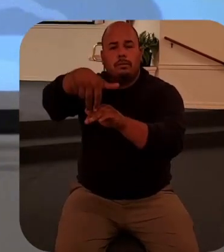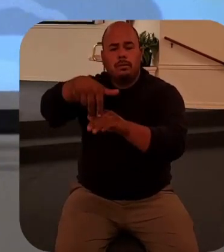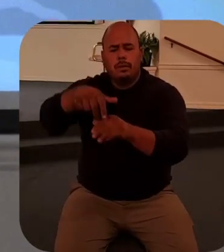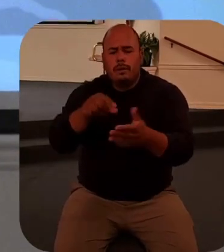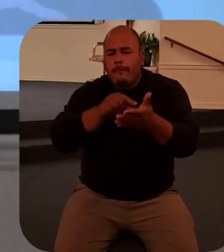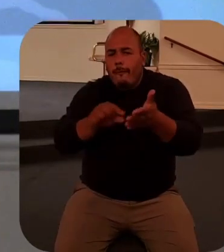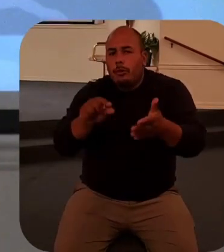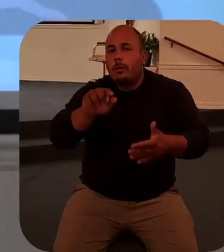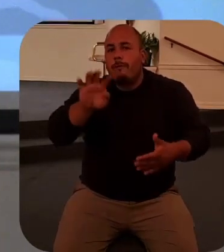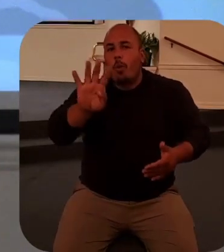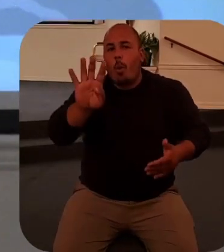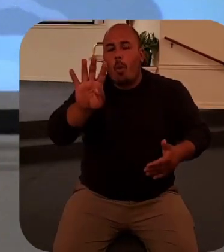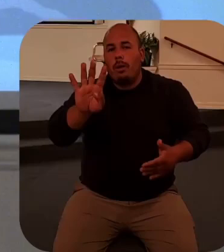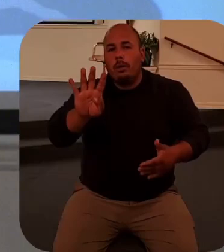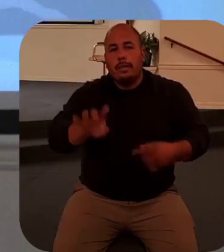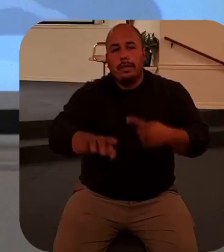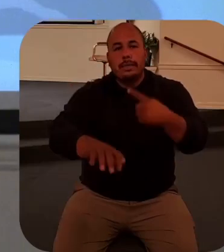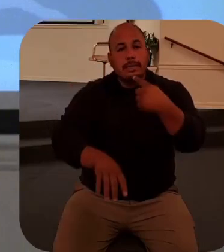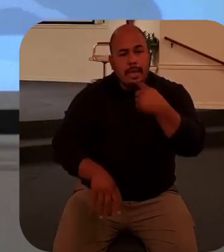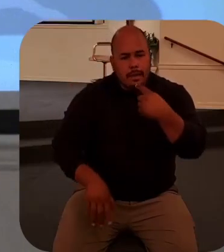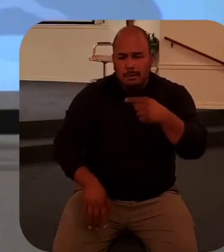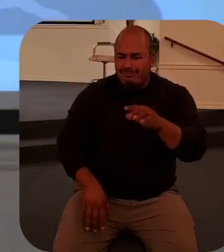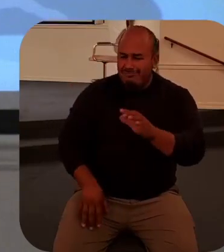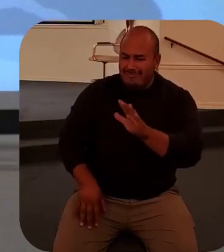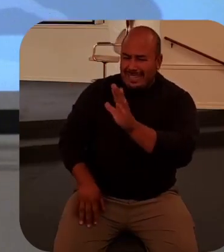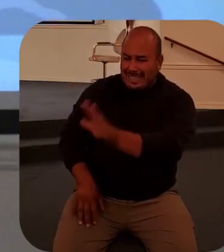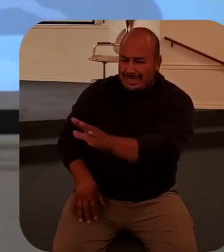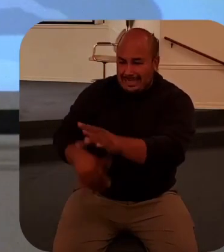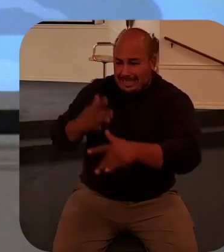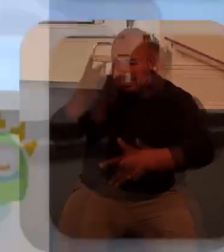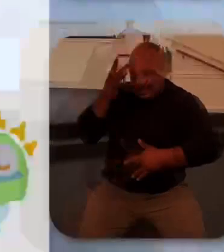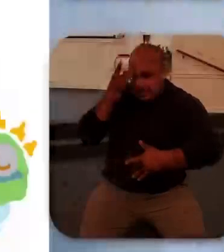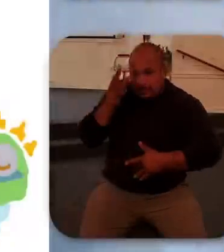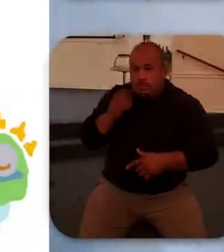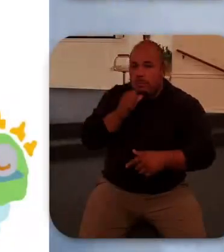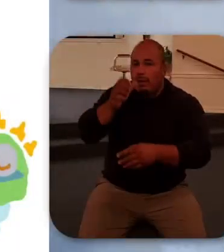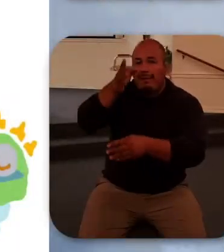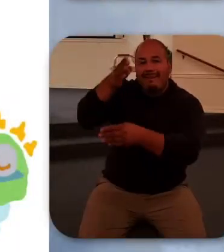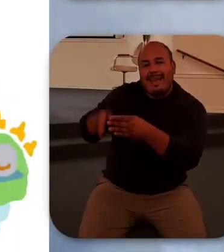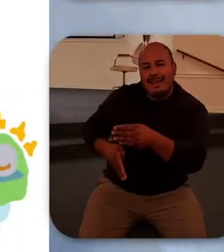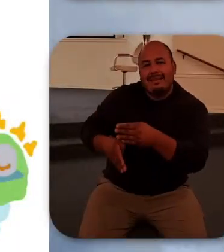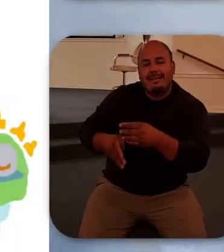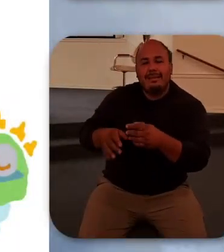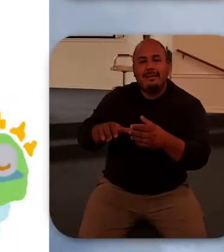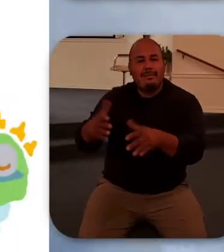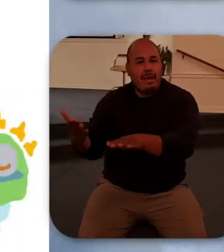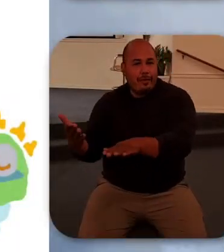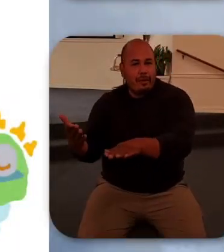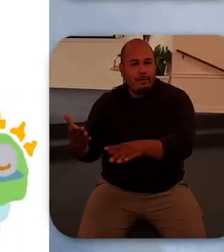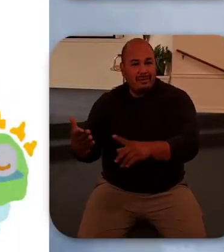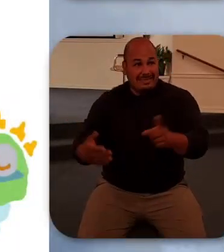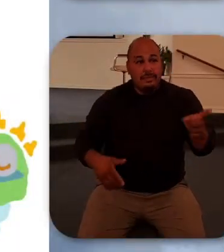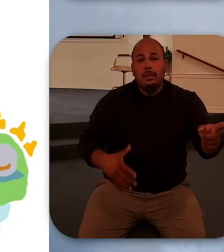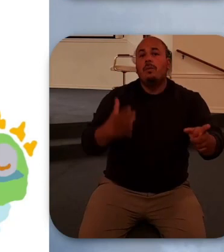he says, Lazarus' sickness will not end in death. He says that because he knows it'll end in resurrection.